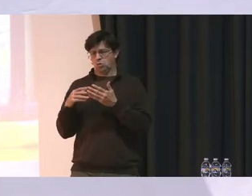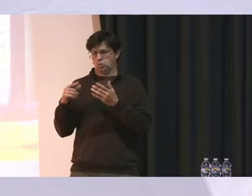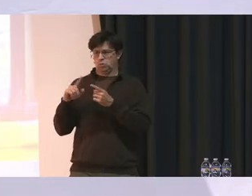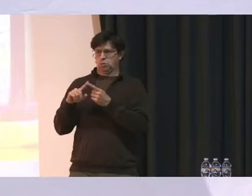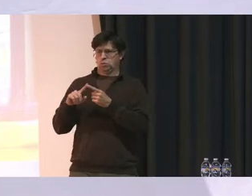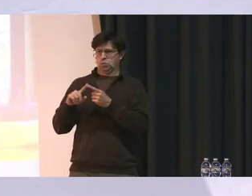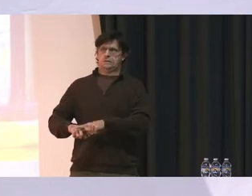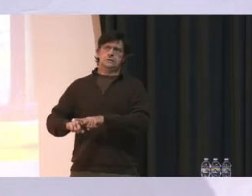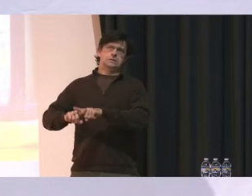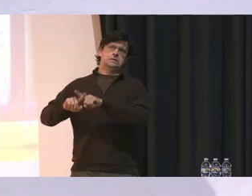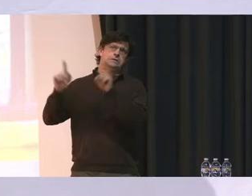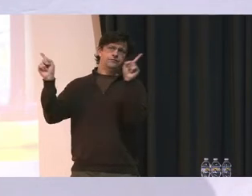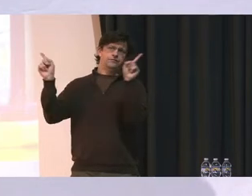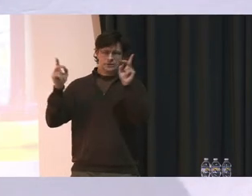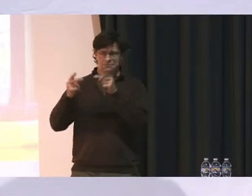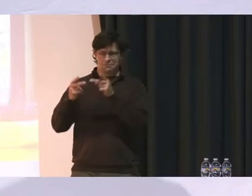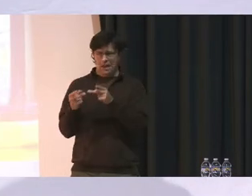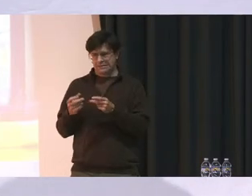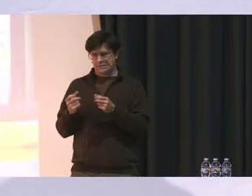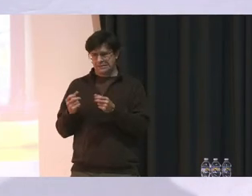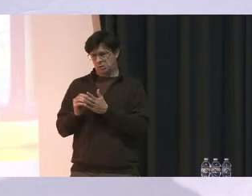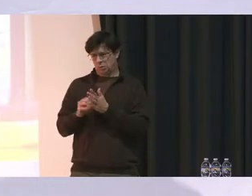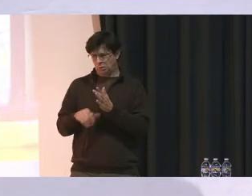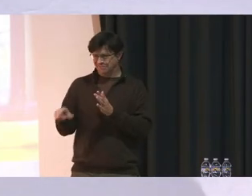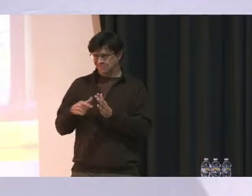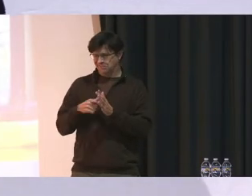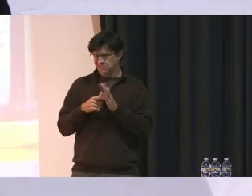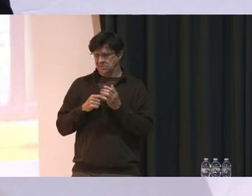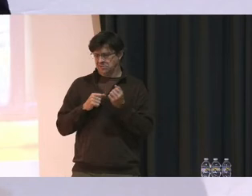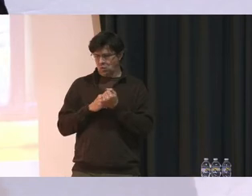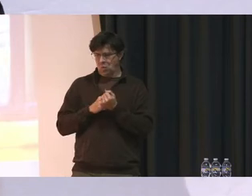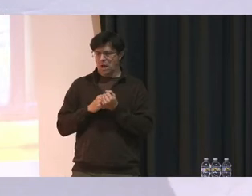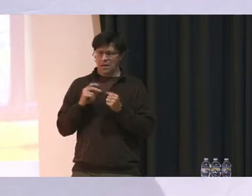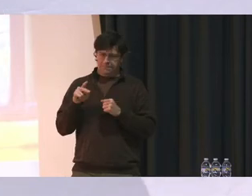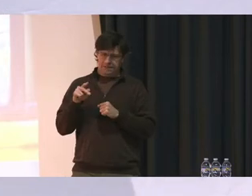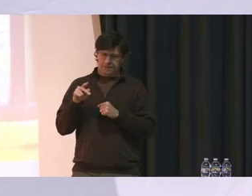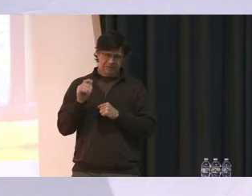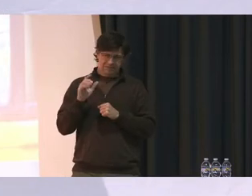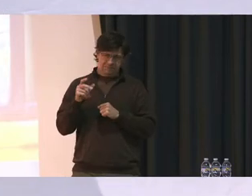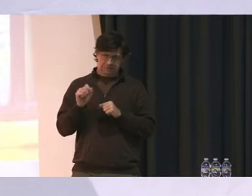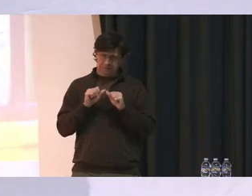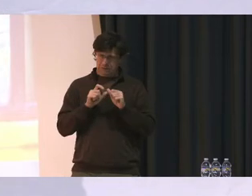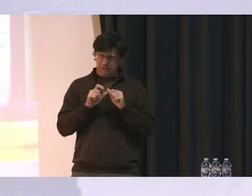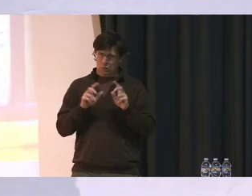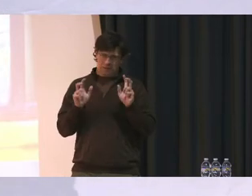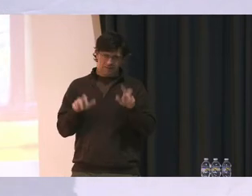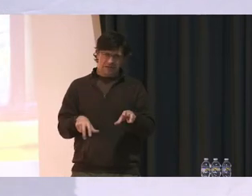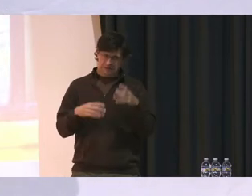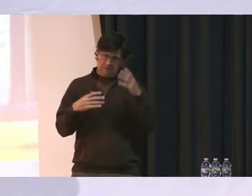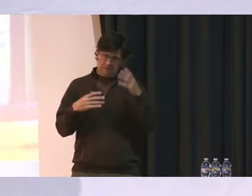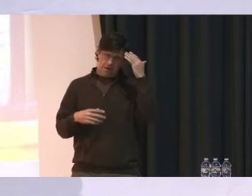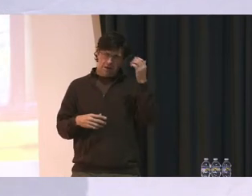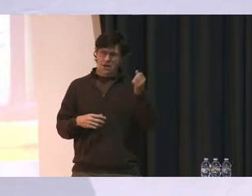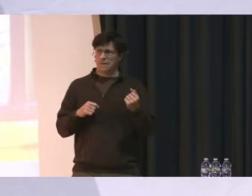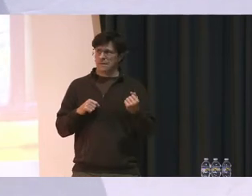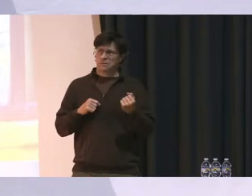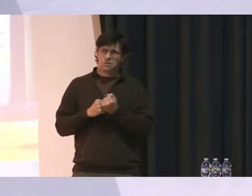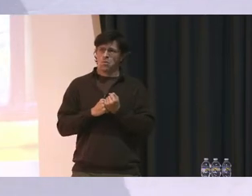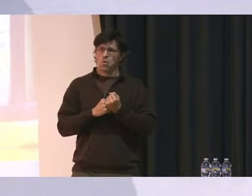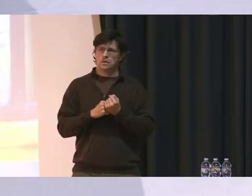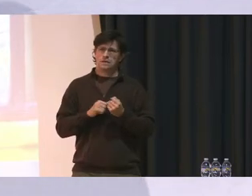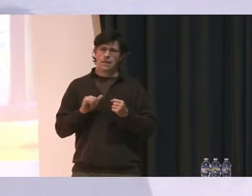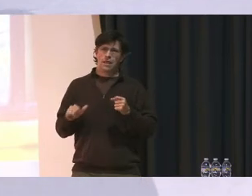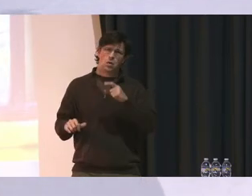students need support. And PGCPS will continue to invest in mental health supports that